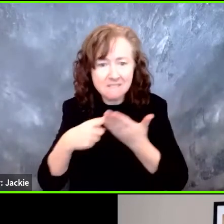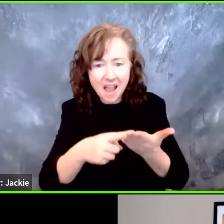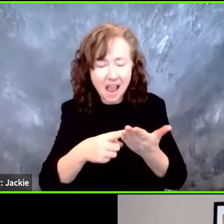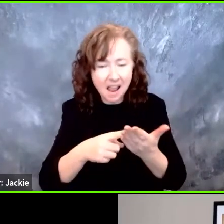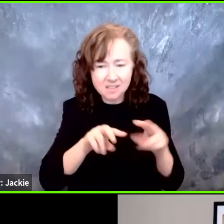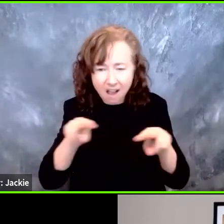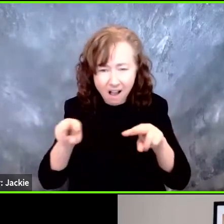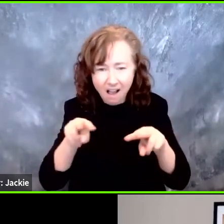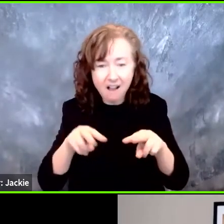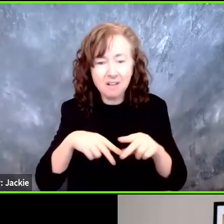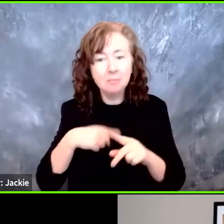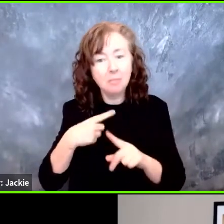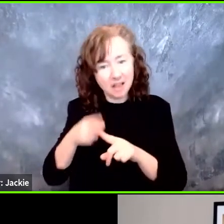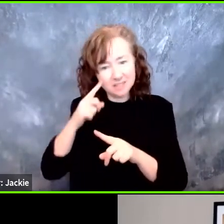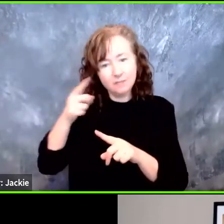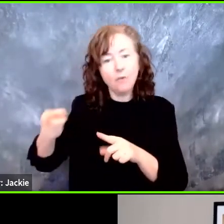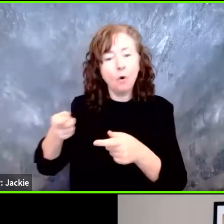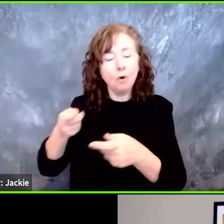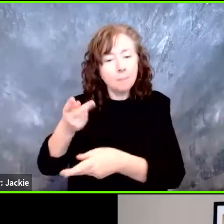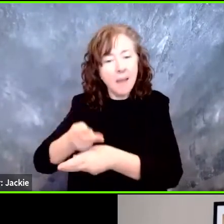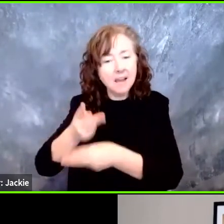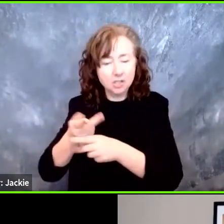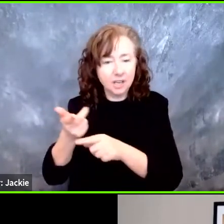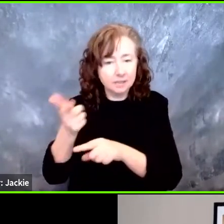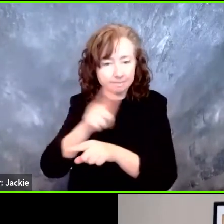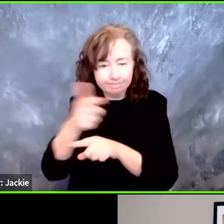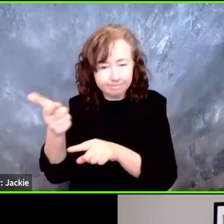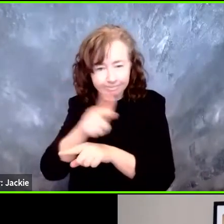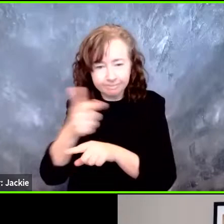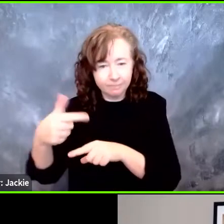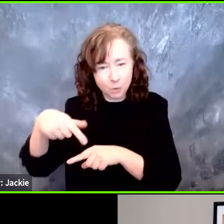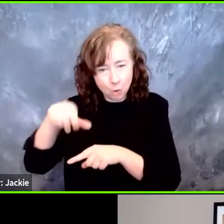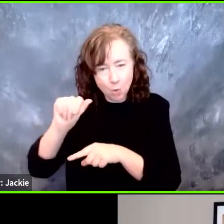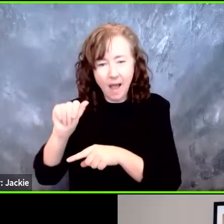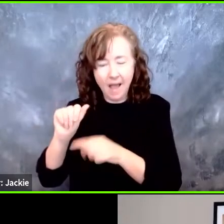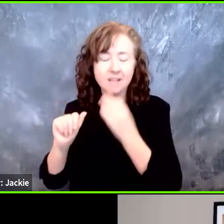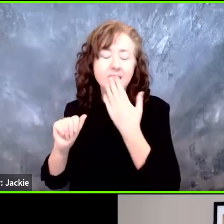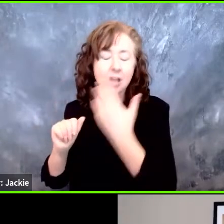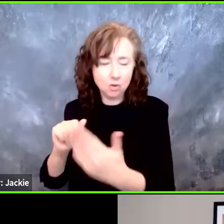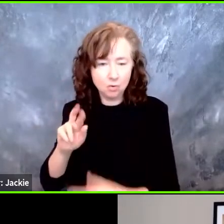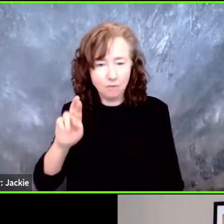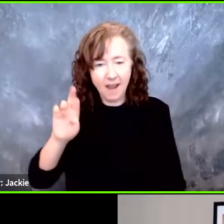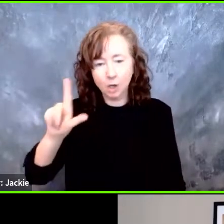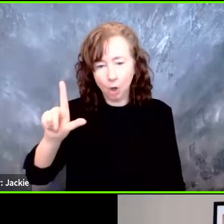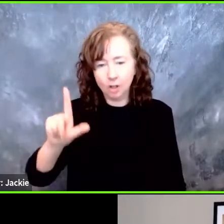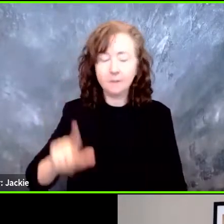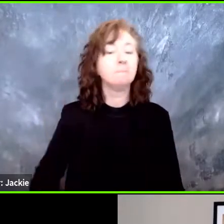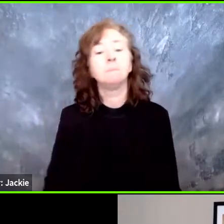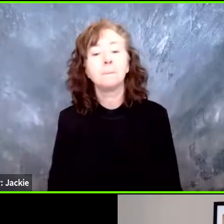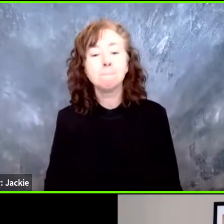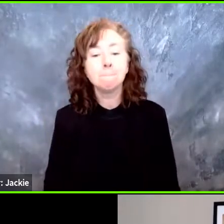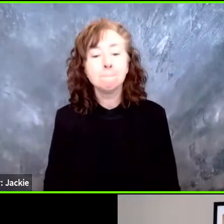managing the speakers. We're greatly appreciative of your efforts.